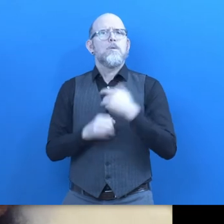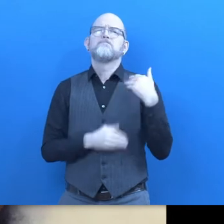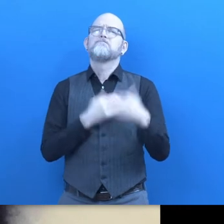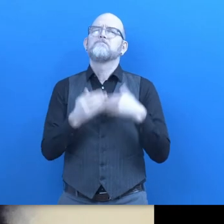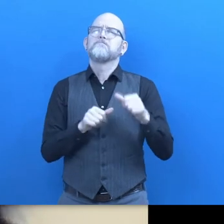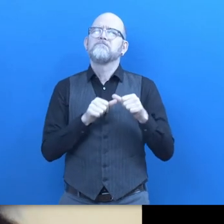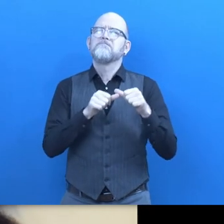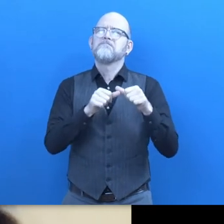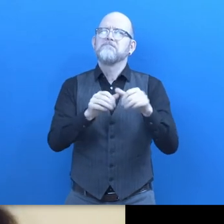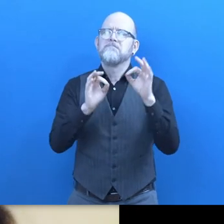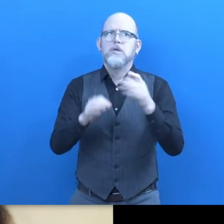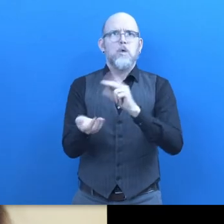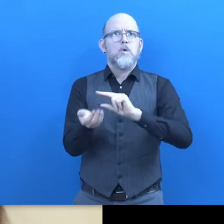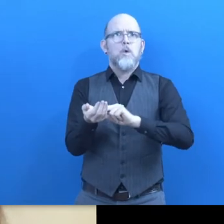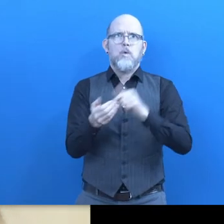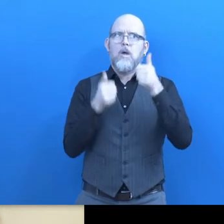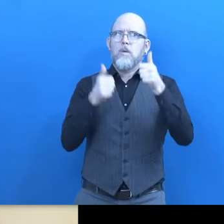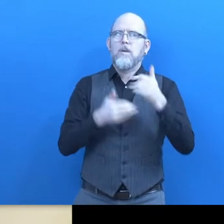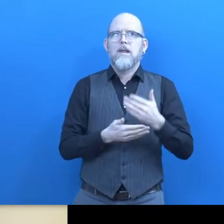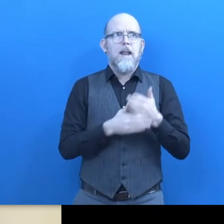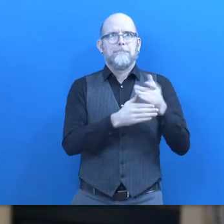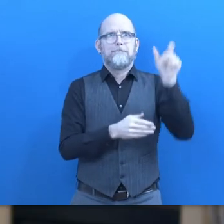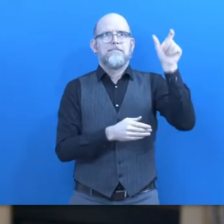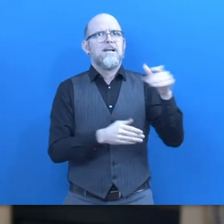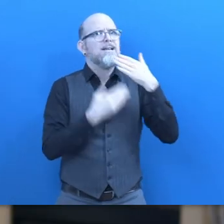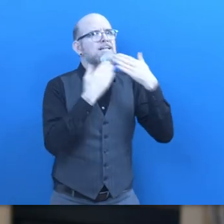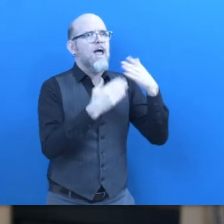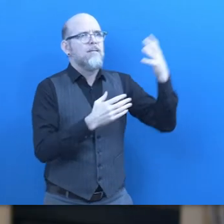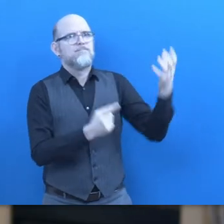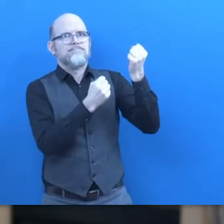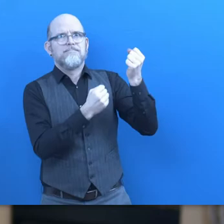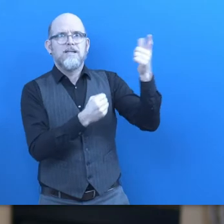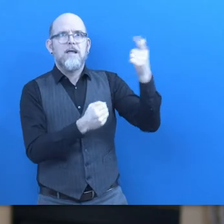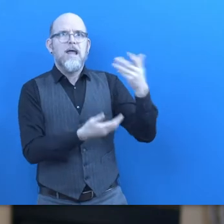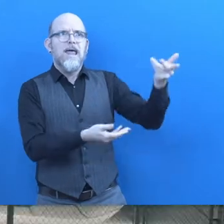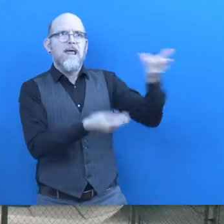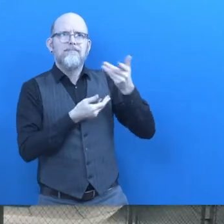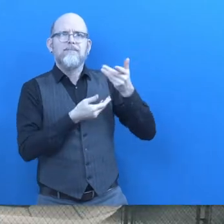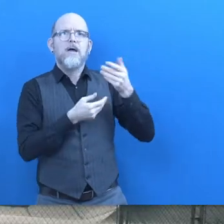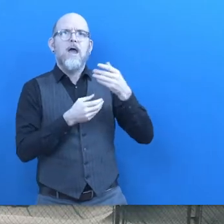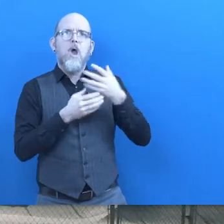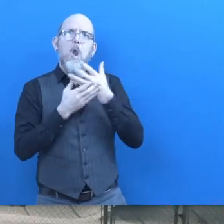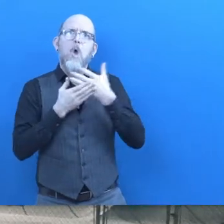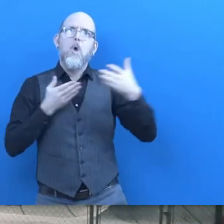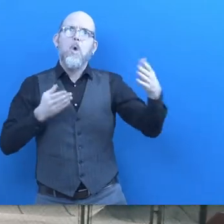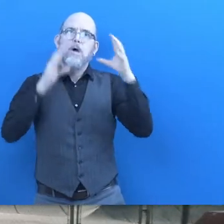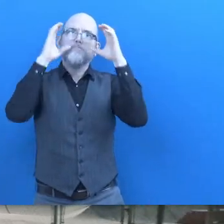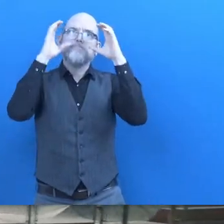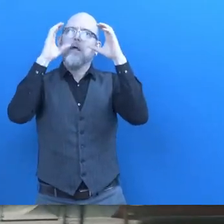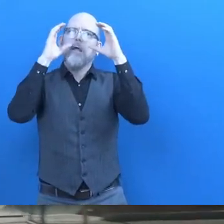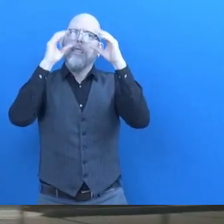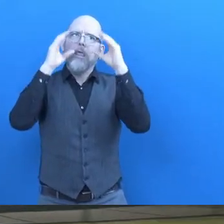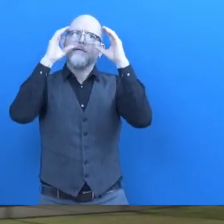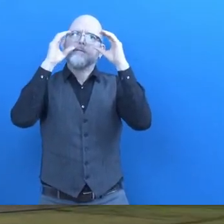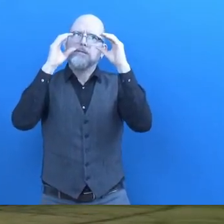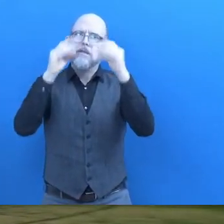Iannuzzi I mean he saved my sight and managed to slow down the disease for many years enabling me to work and finish school